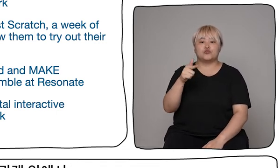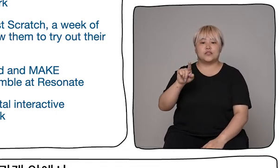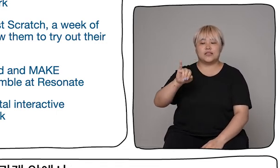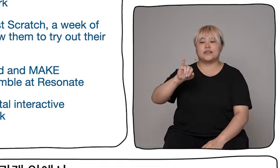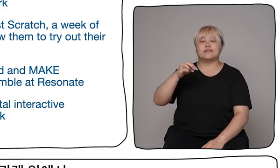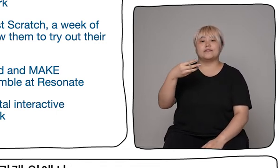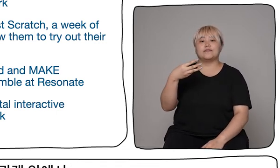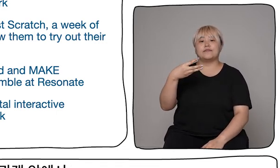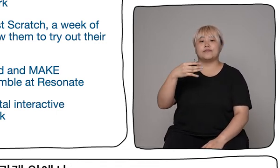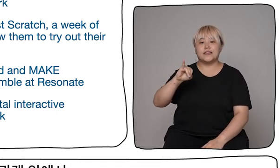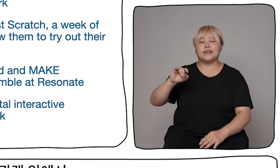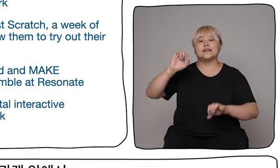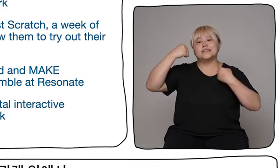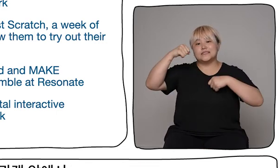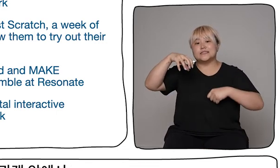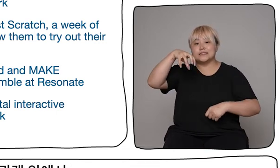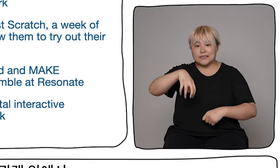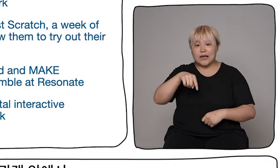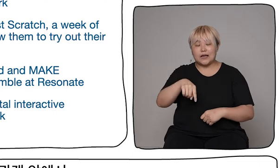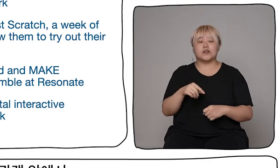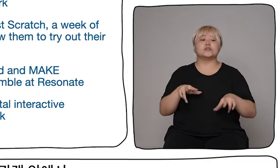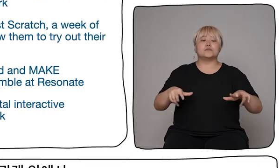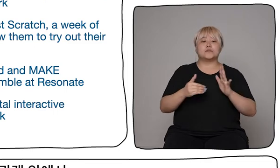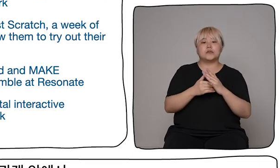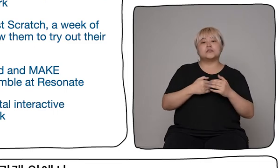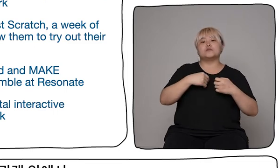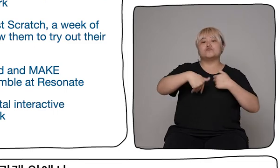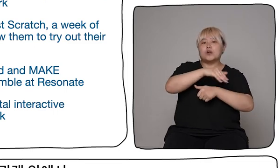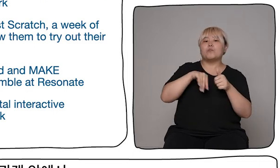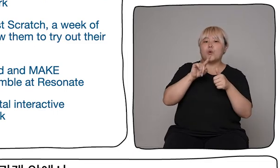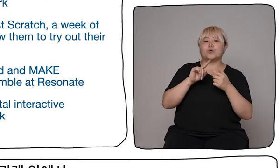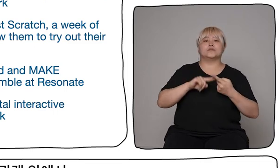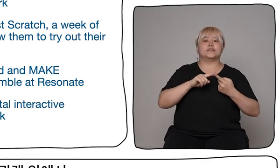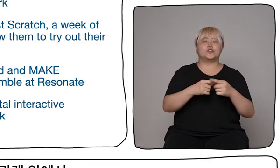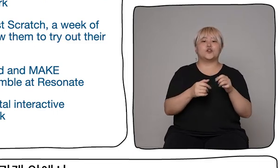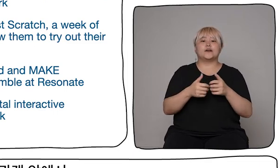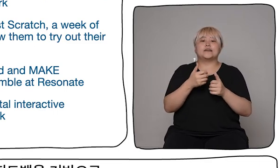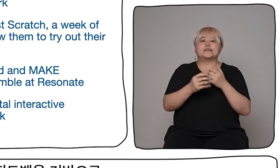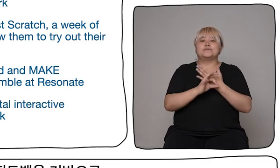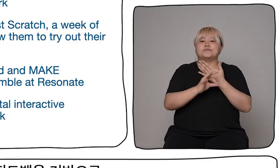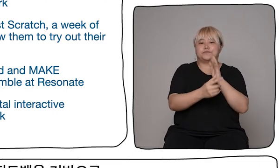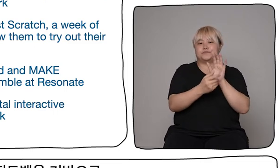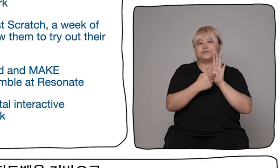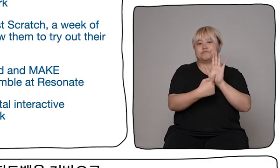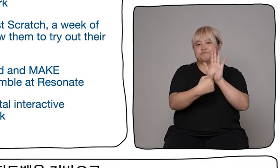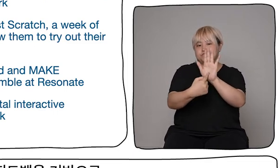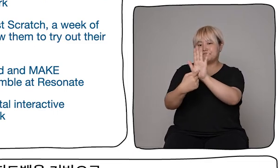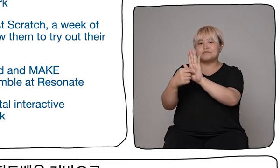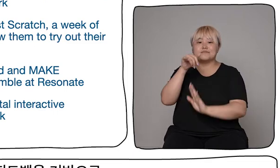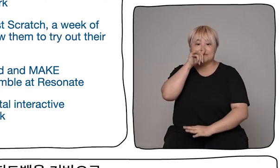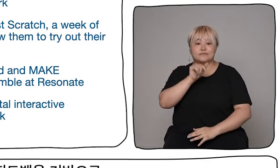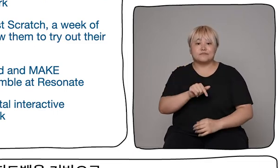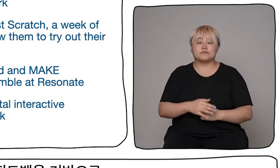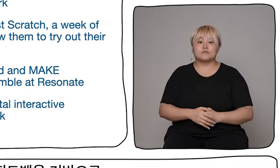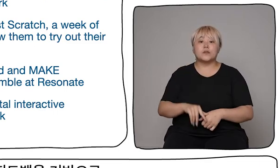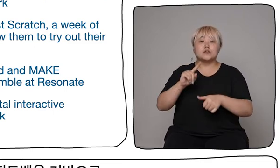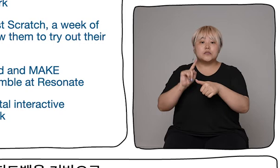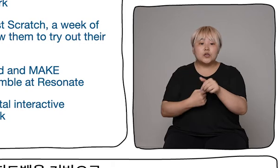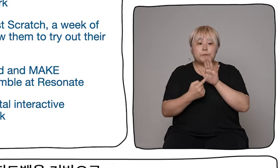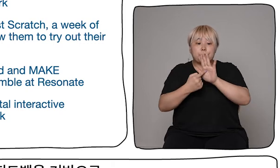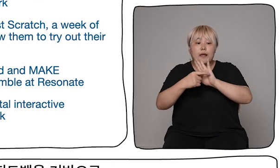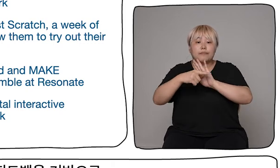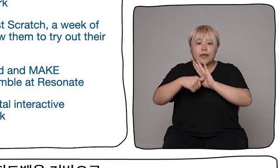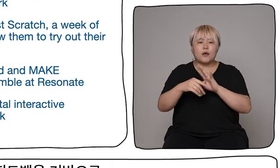allow them to try out their work-in-progress pieces in front of a live and online audience. They also then get audience feedback